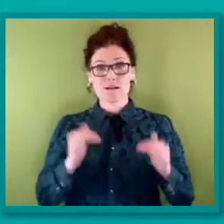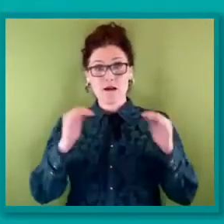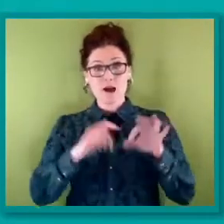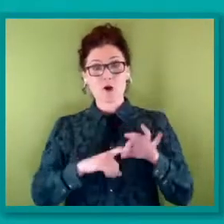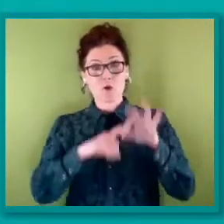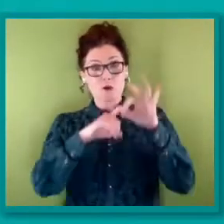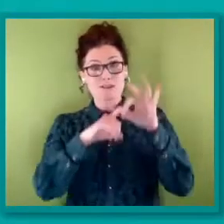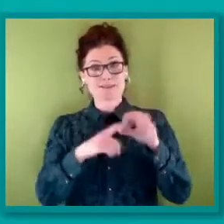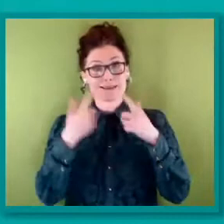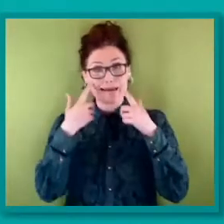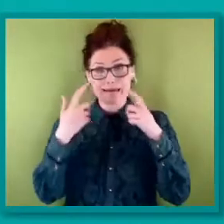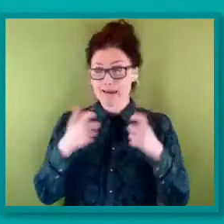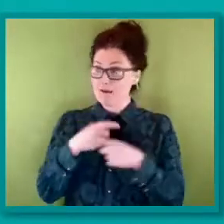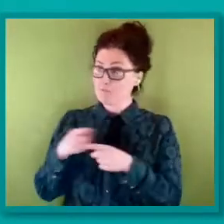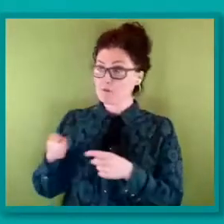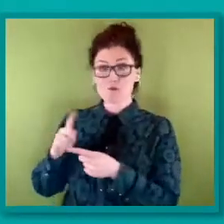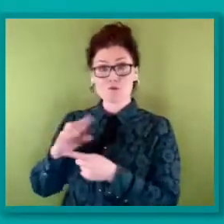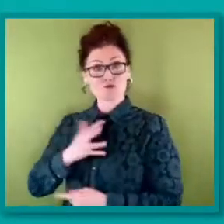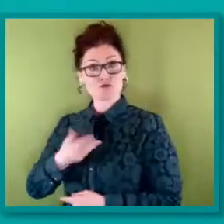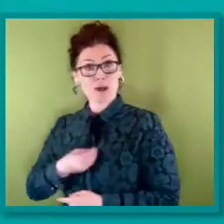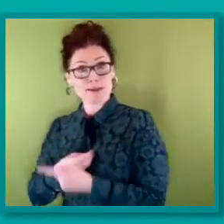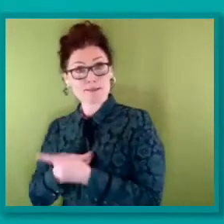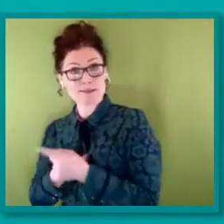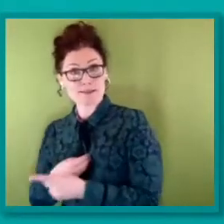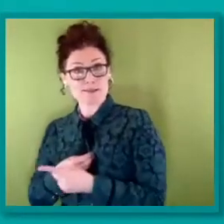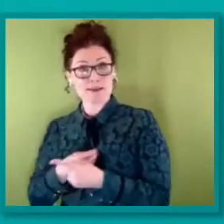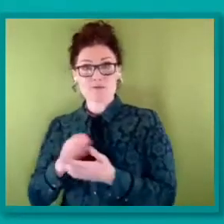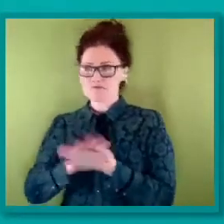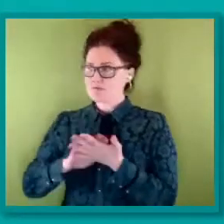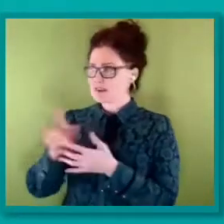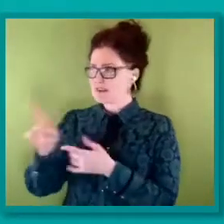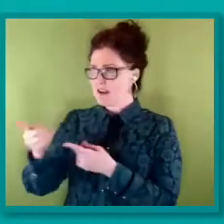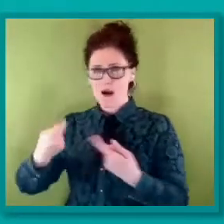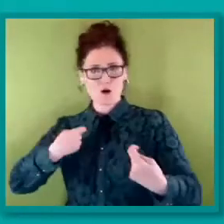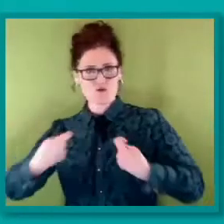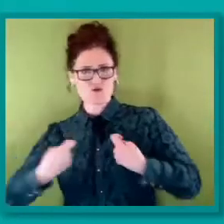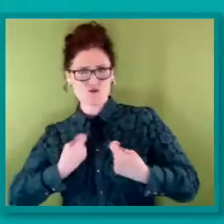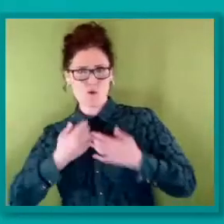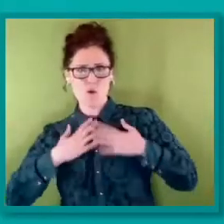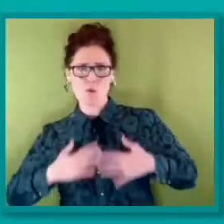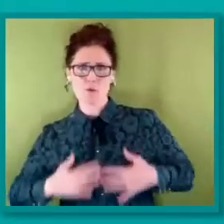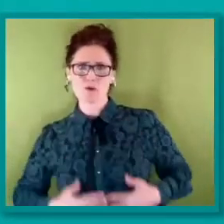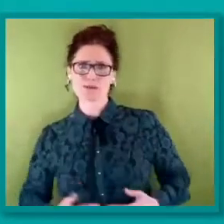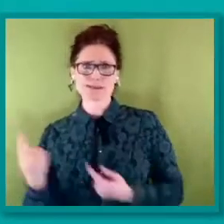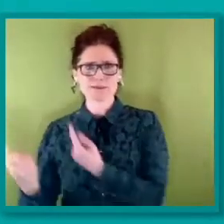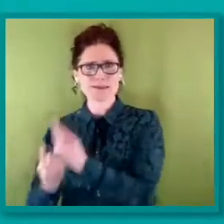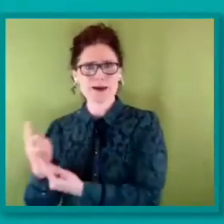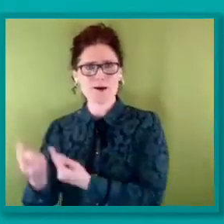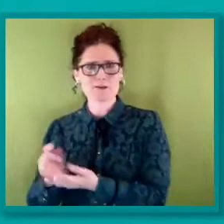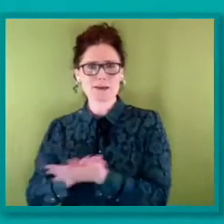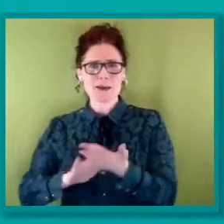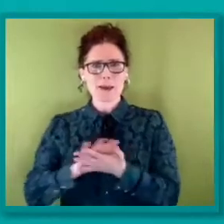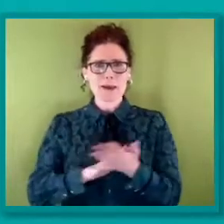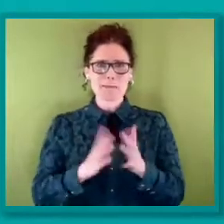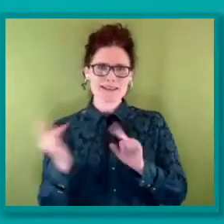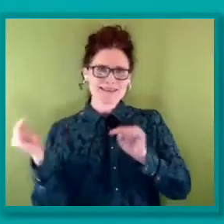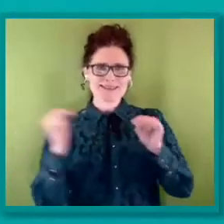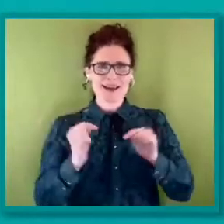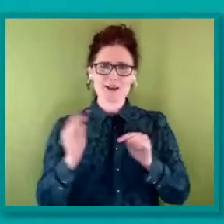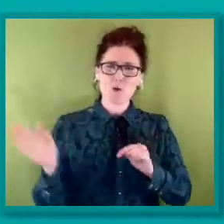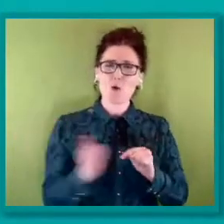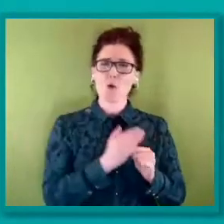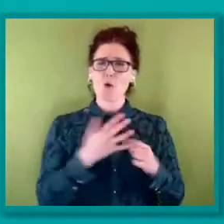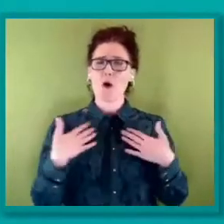open up the road to attacks on bodily autonomy and access to reproductive and sexual health care. When we have this manufactured crisis